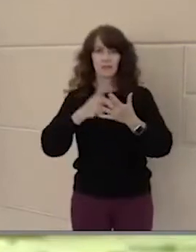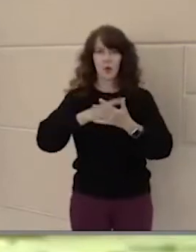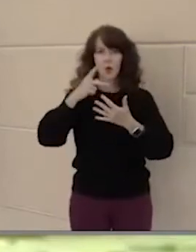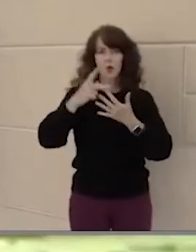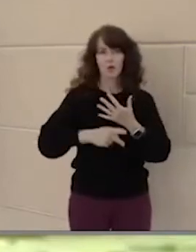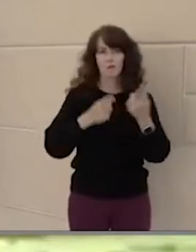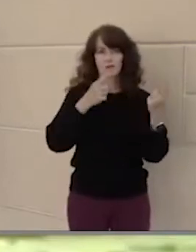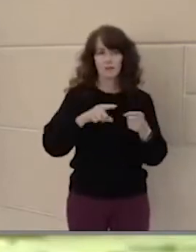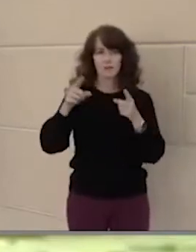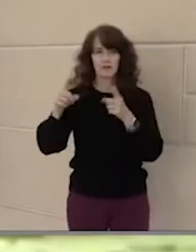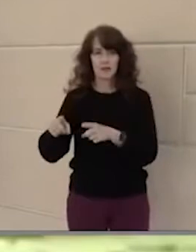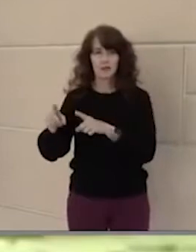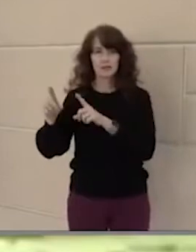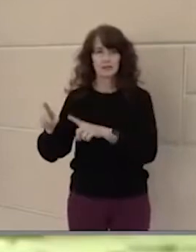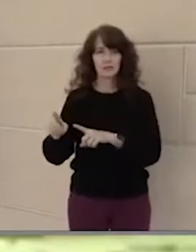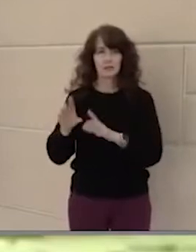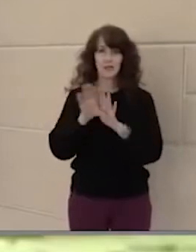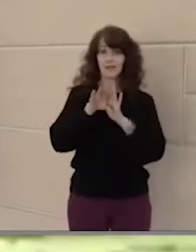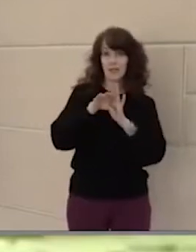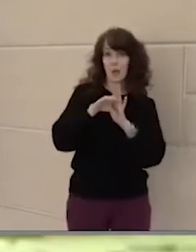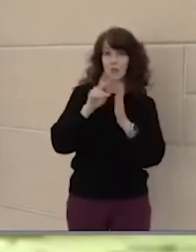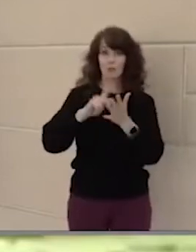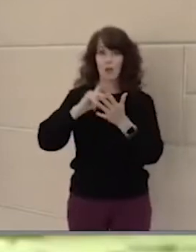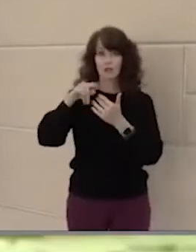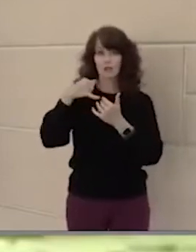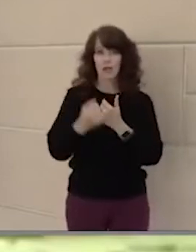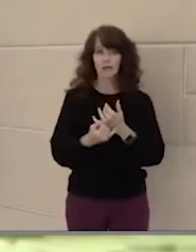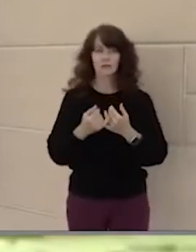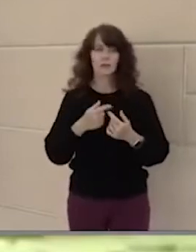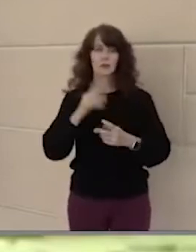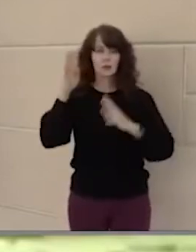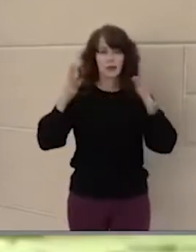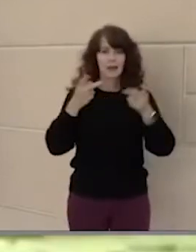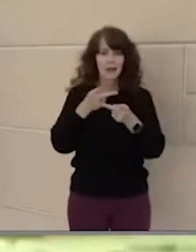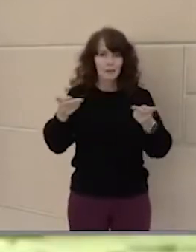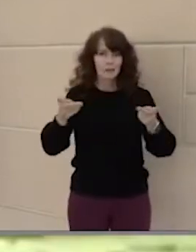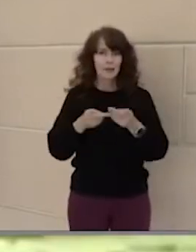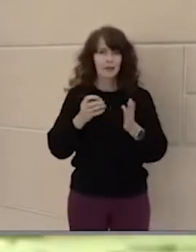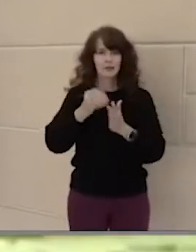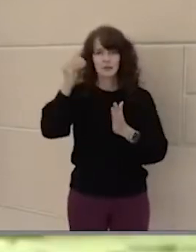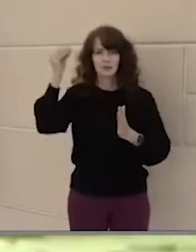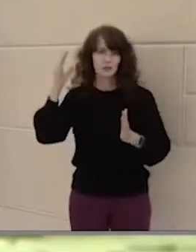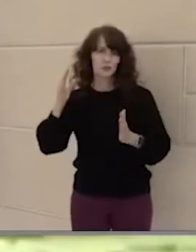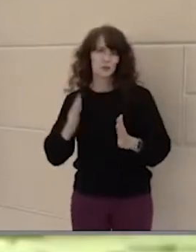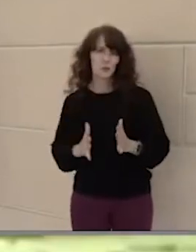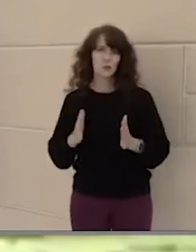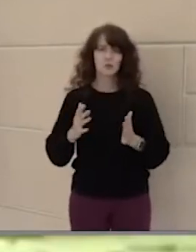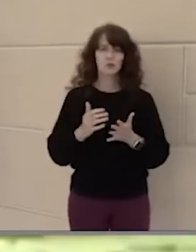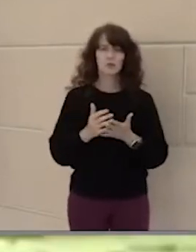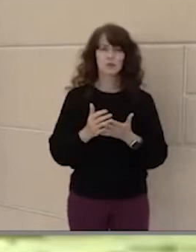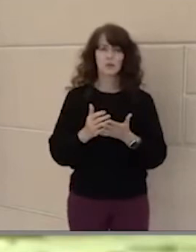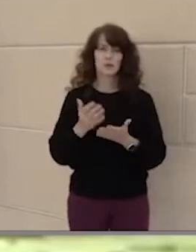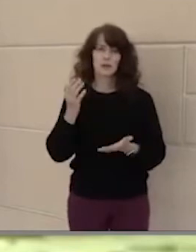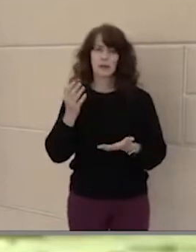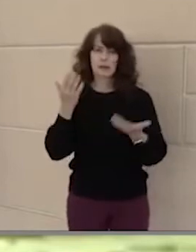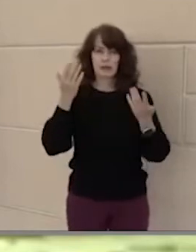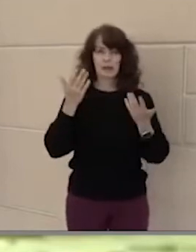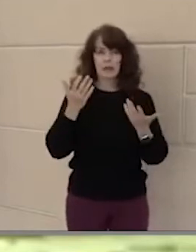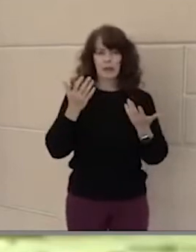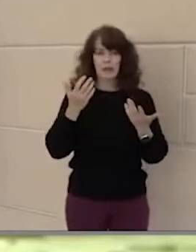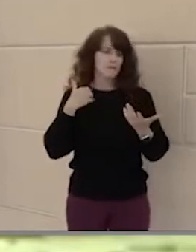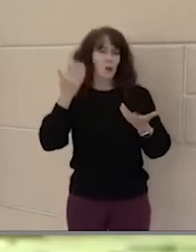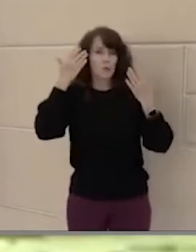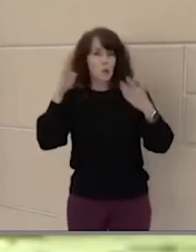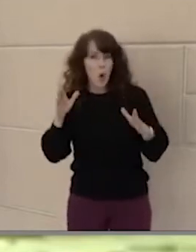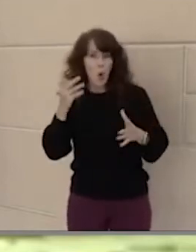Events, and the Resilience Videos Project, we were able to create a space students could turn to when they were in need of help but may not necessarily know how to ask for